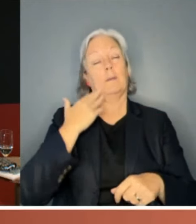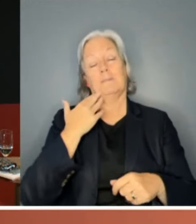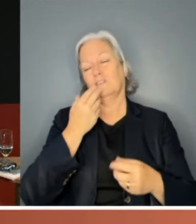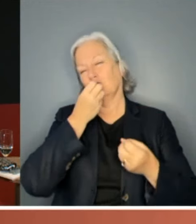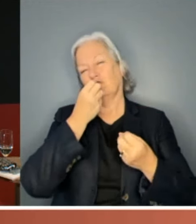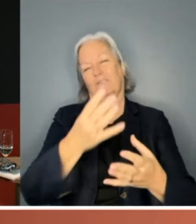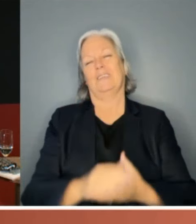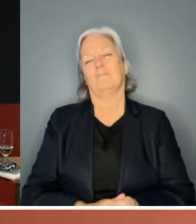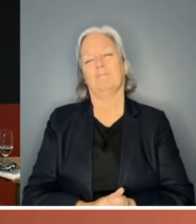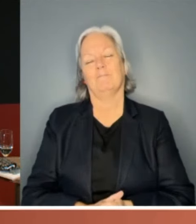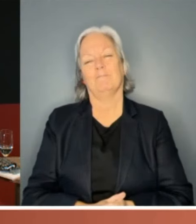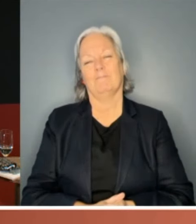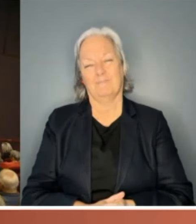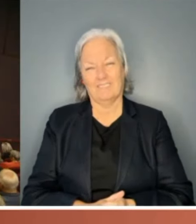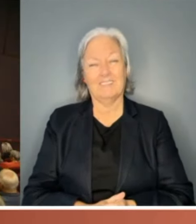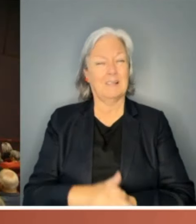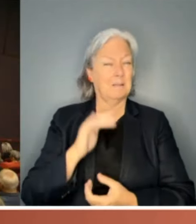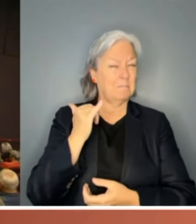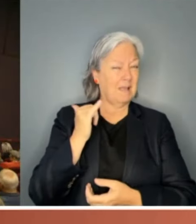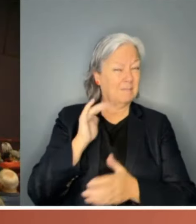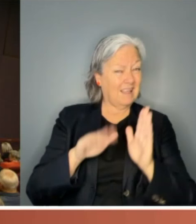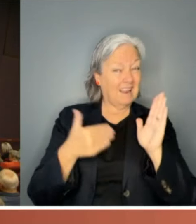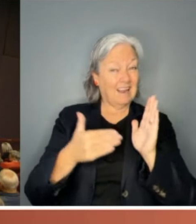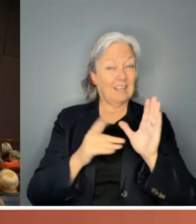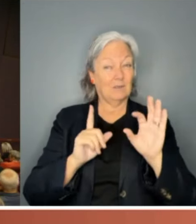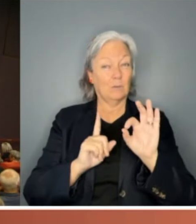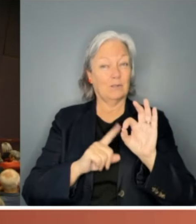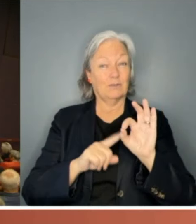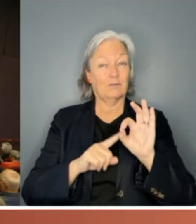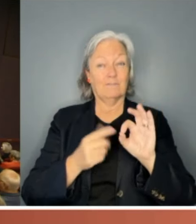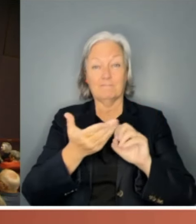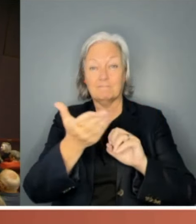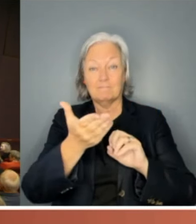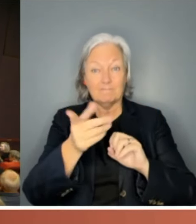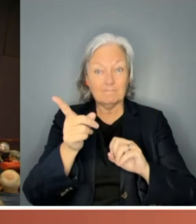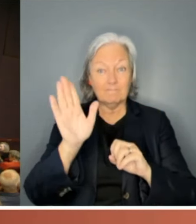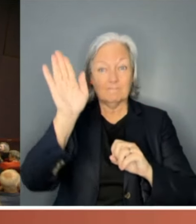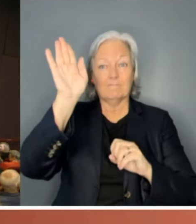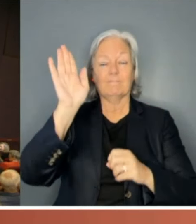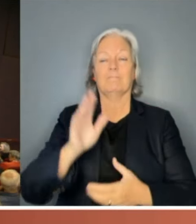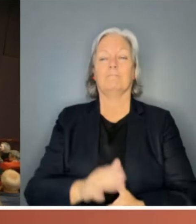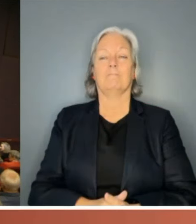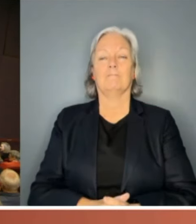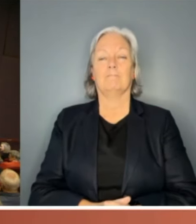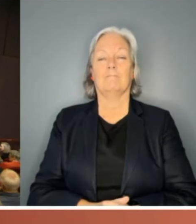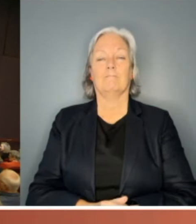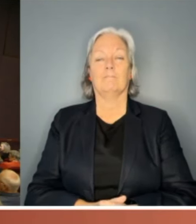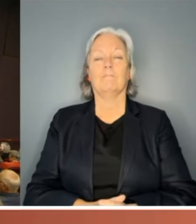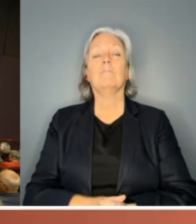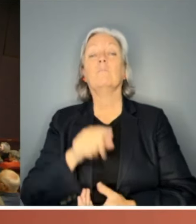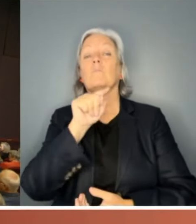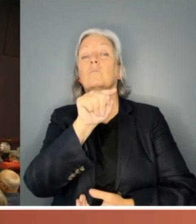I think we have time for a final question, if there is one. Just the gentleman down here in the release.